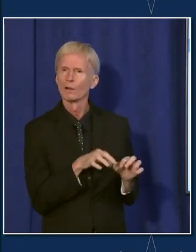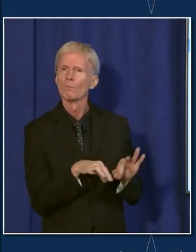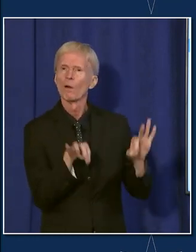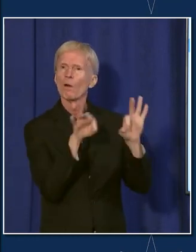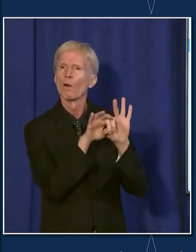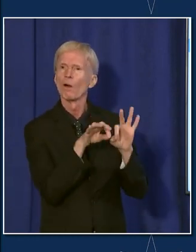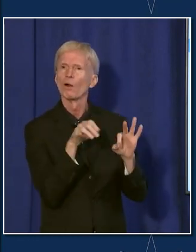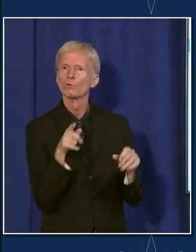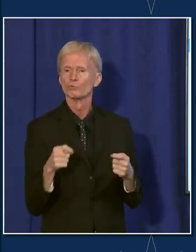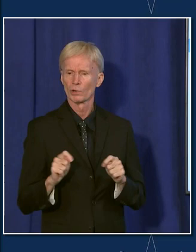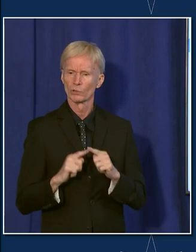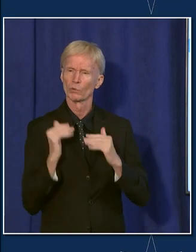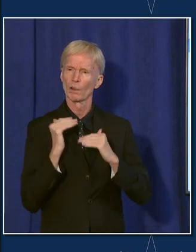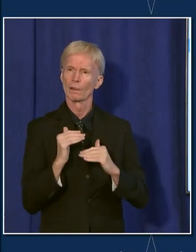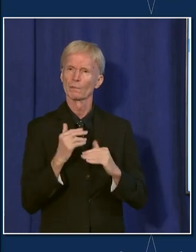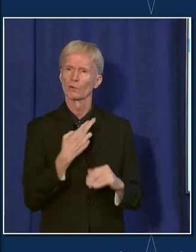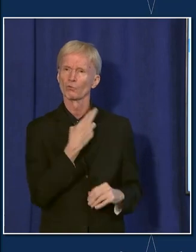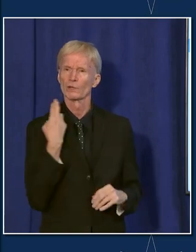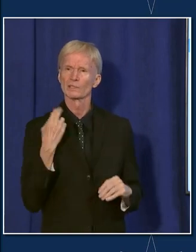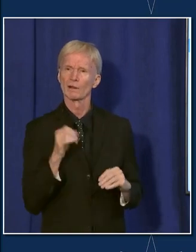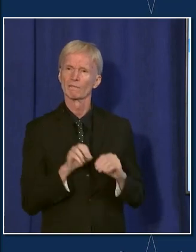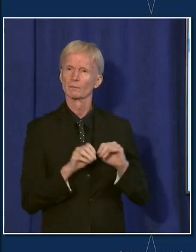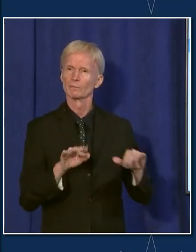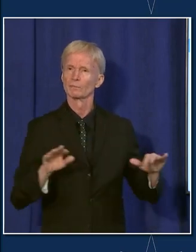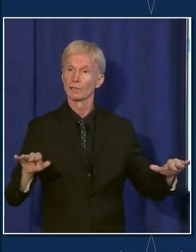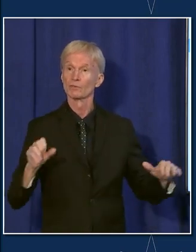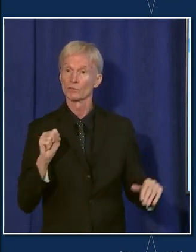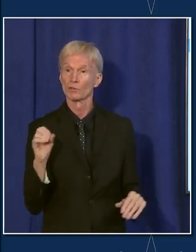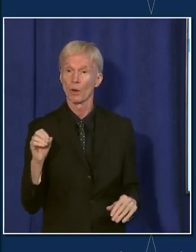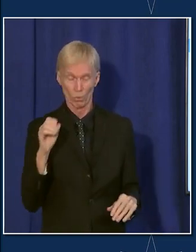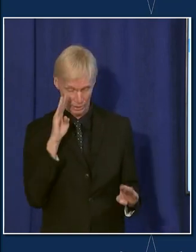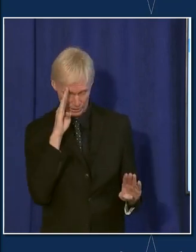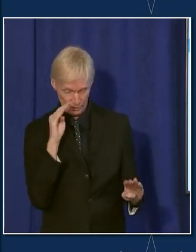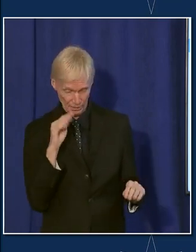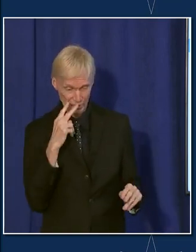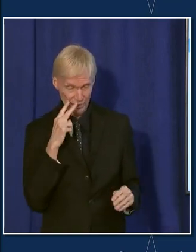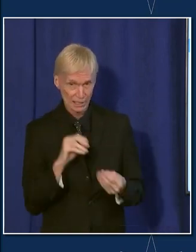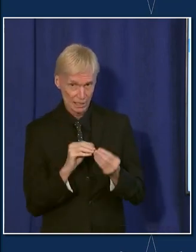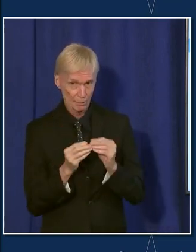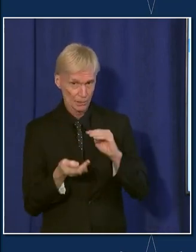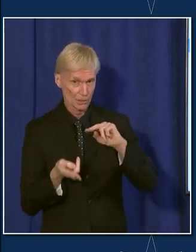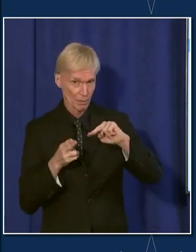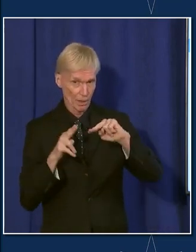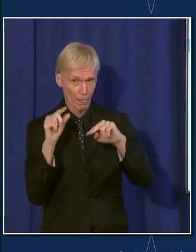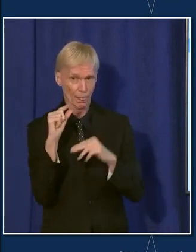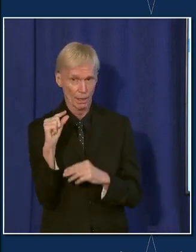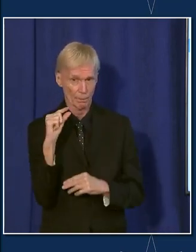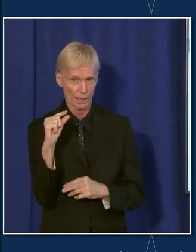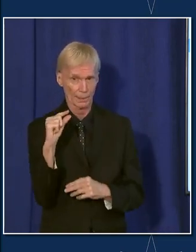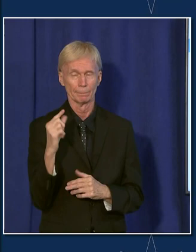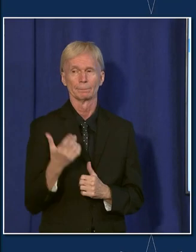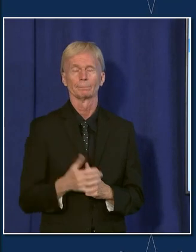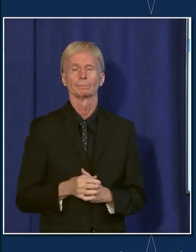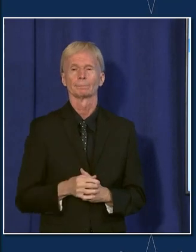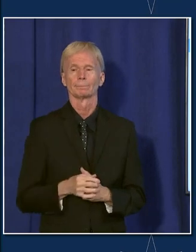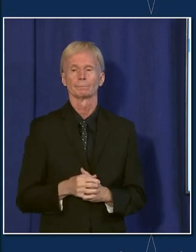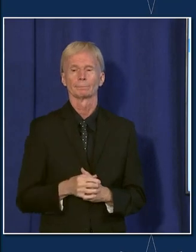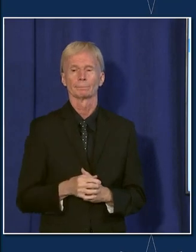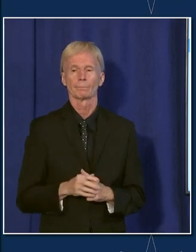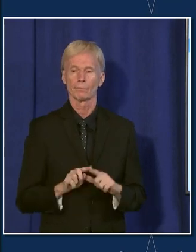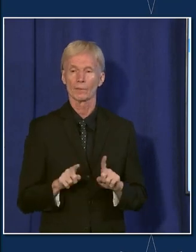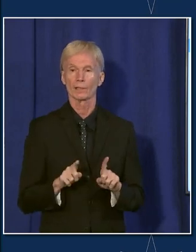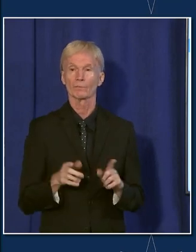where you're thinking about trying to limit that risk. So I expect we'll see some of those case rates go up a little bit. But what we've seen, like, not just